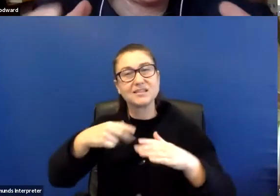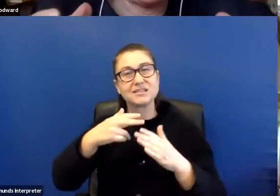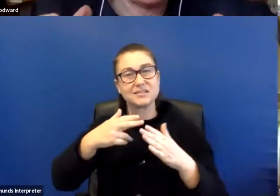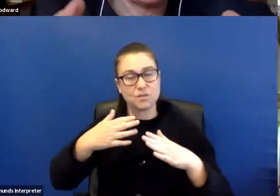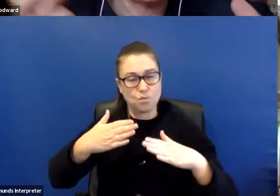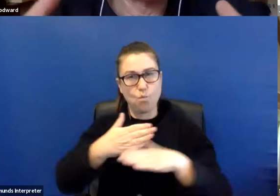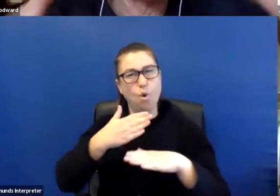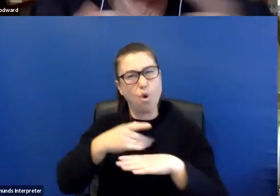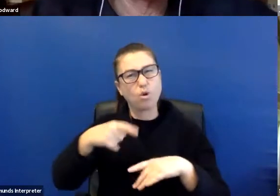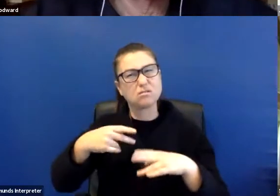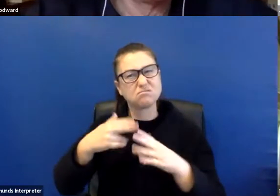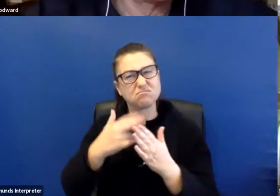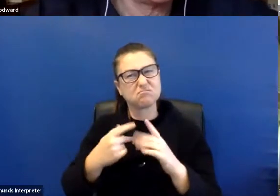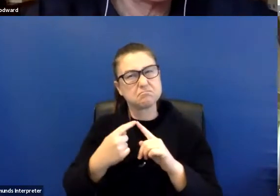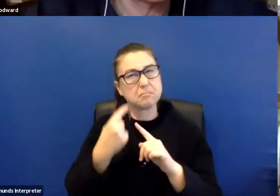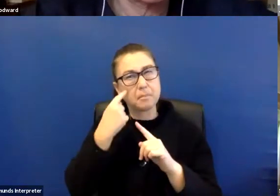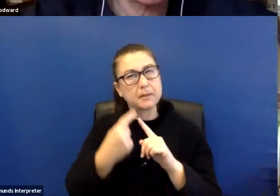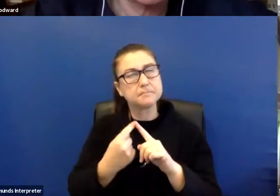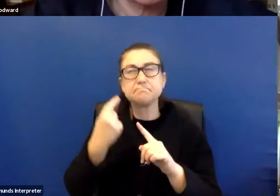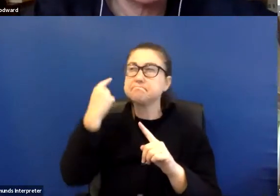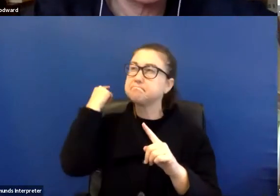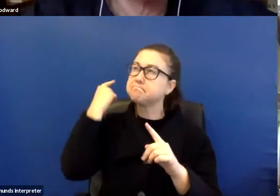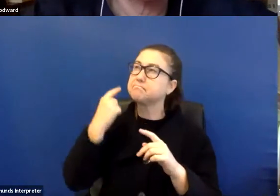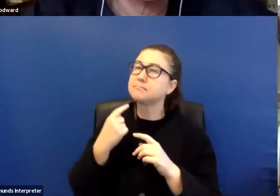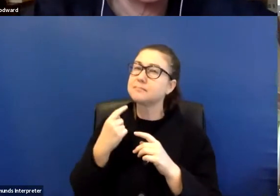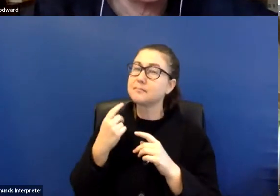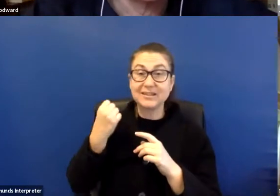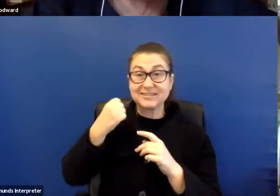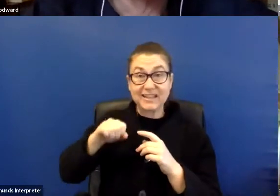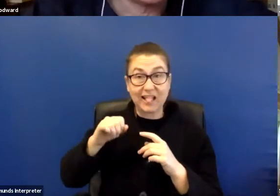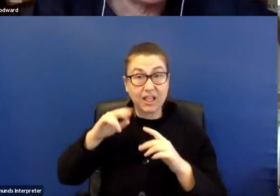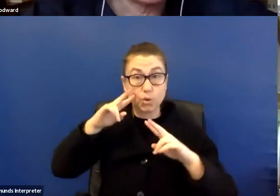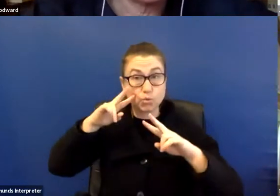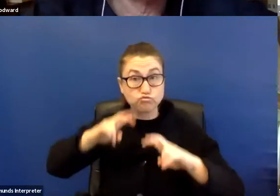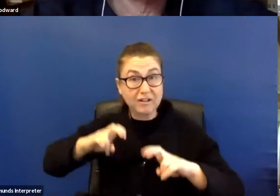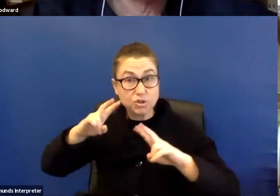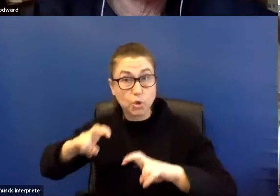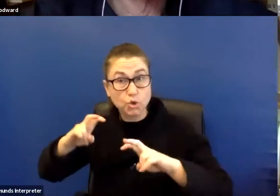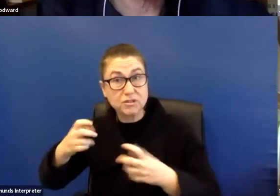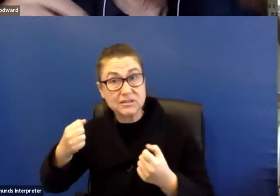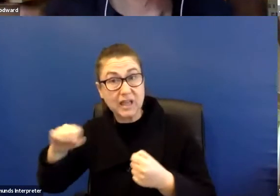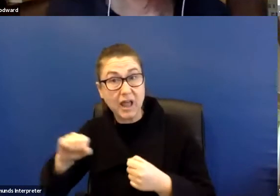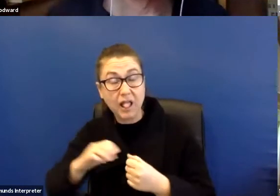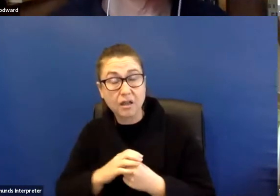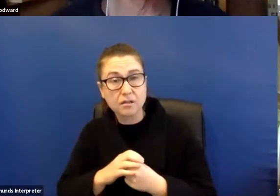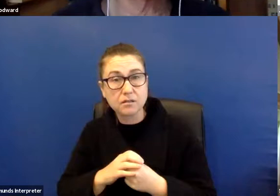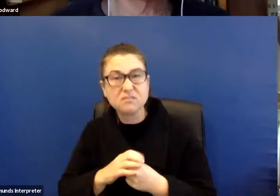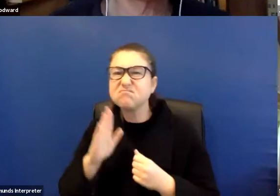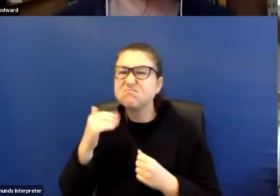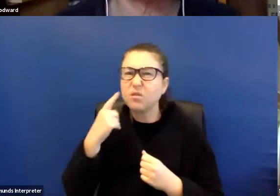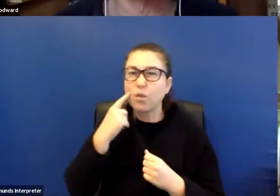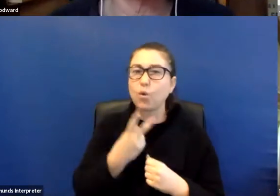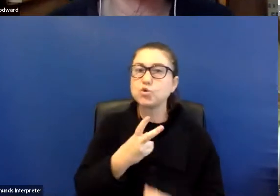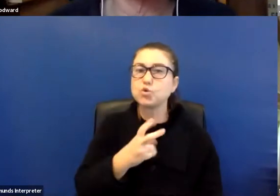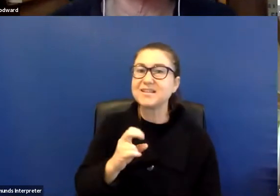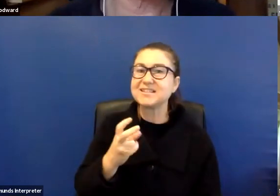is there, and a lot of that is held as still as research. We had planned in 2020, we